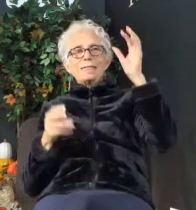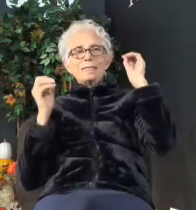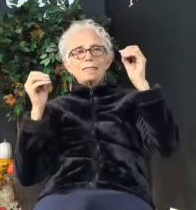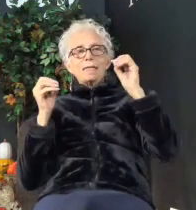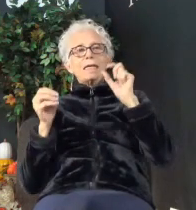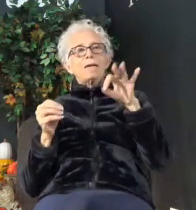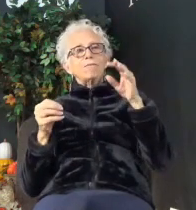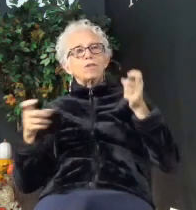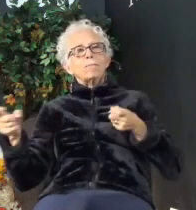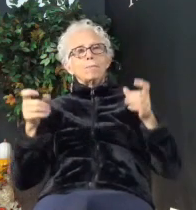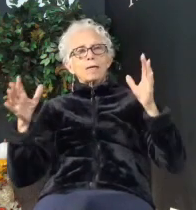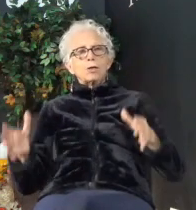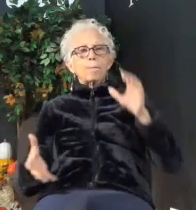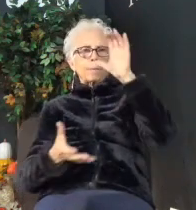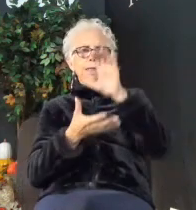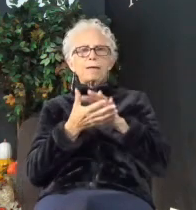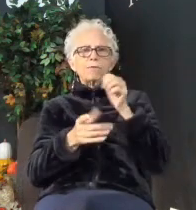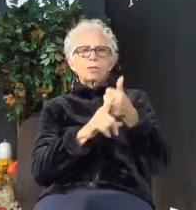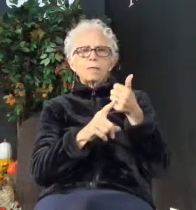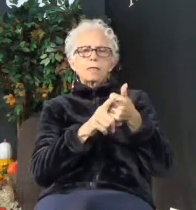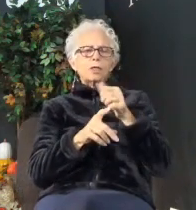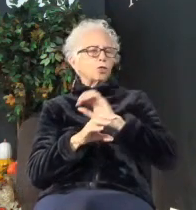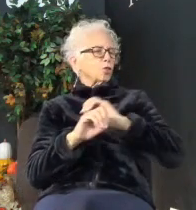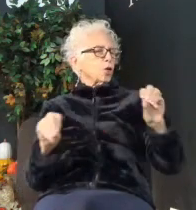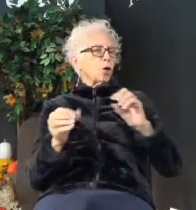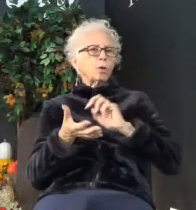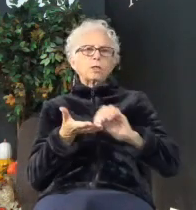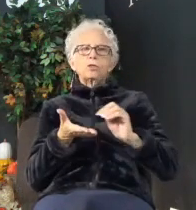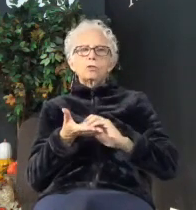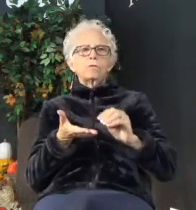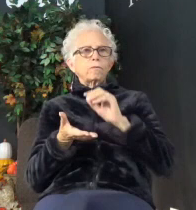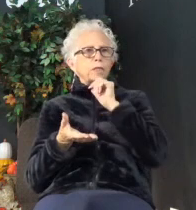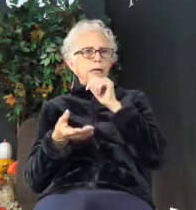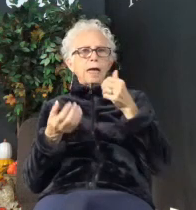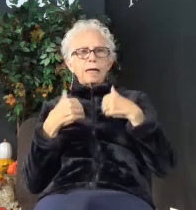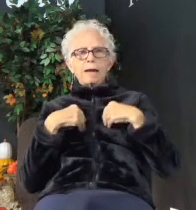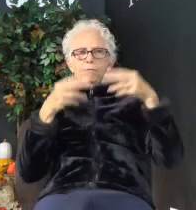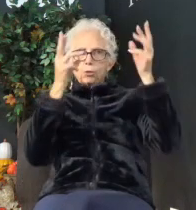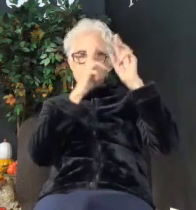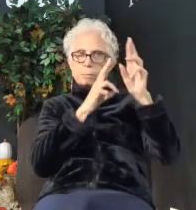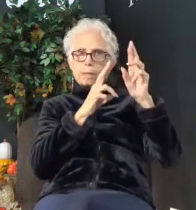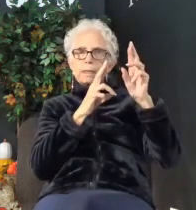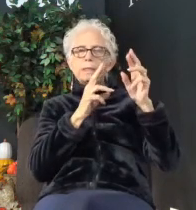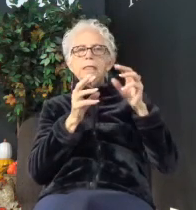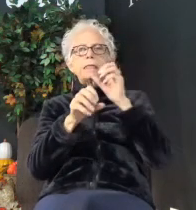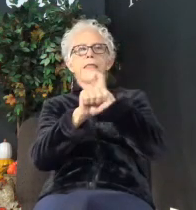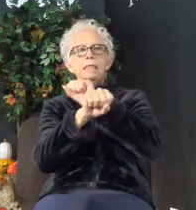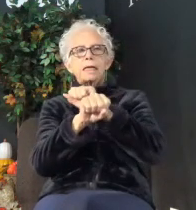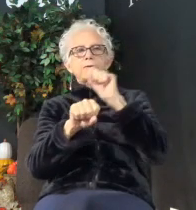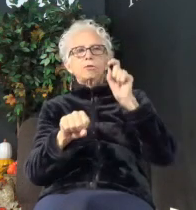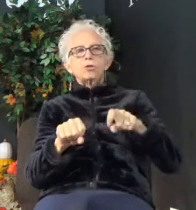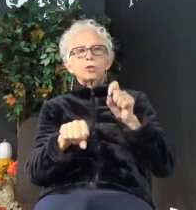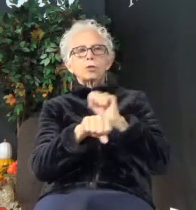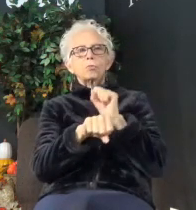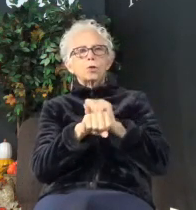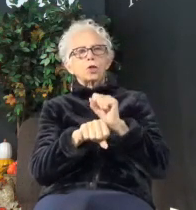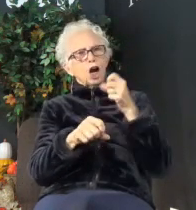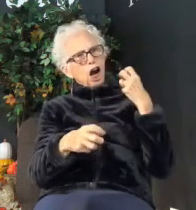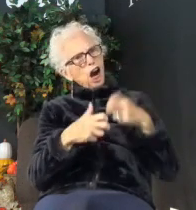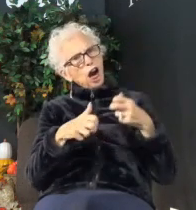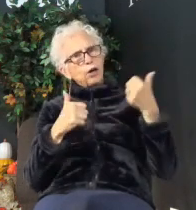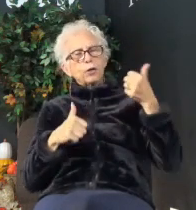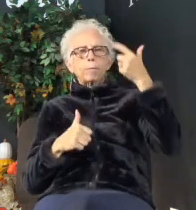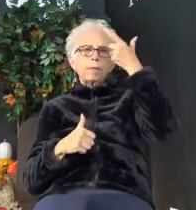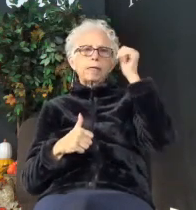are believers, that is no excuse for being disrespectful. Those slaves should work all the harder because their